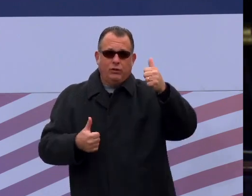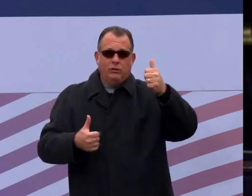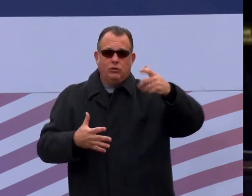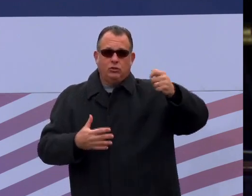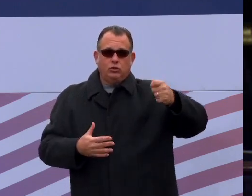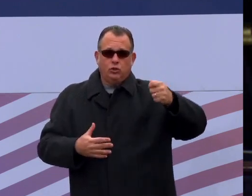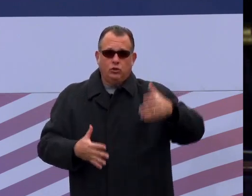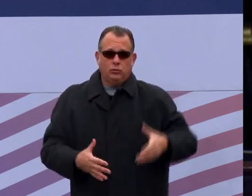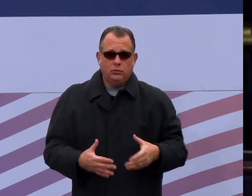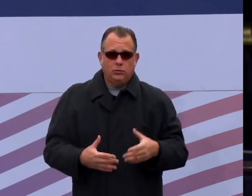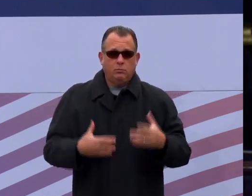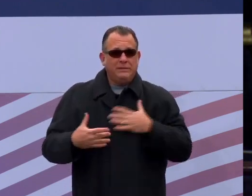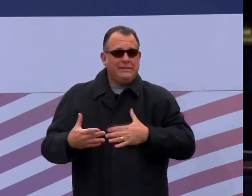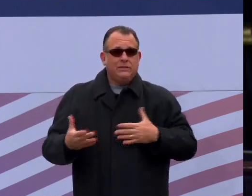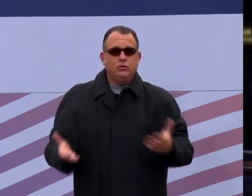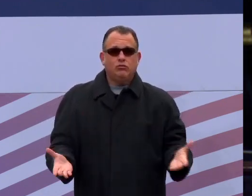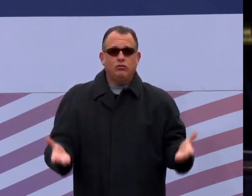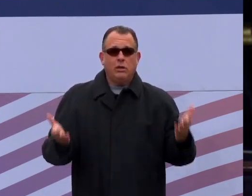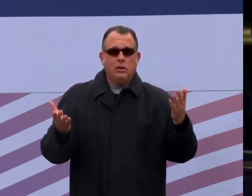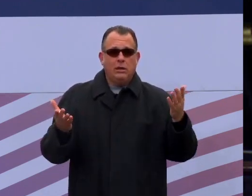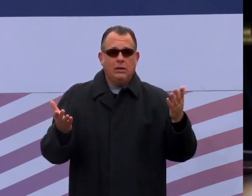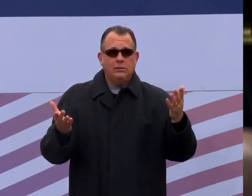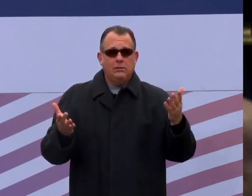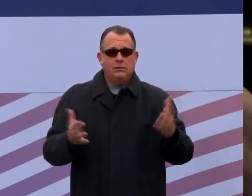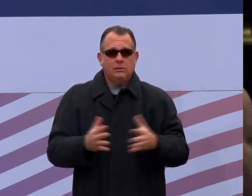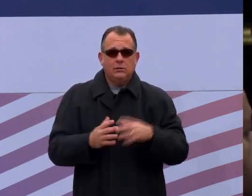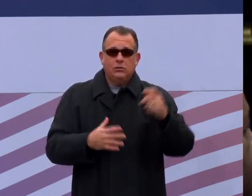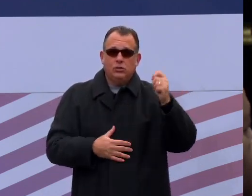Please rise. Judge Clark.